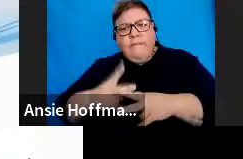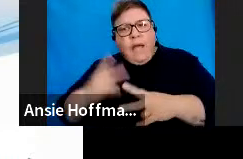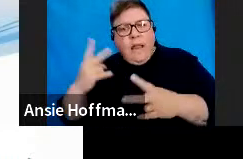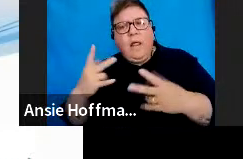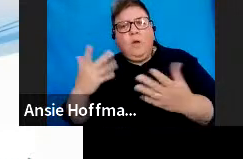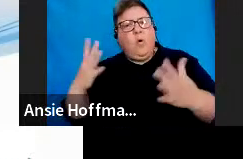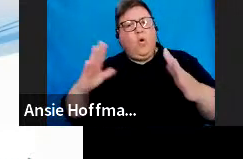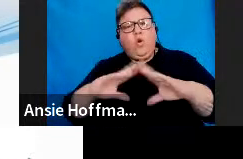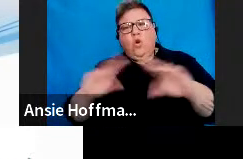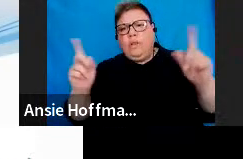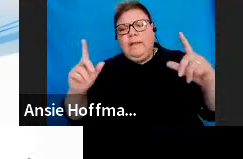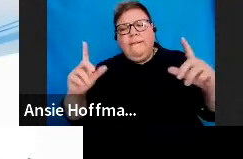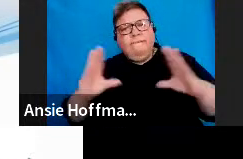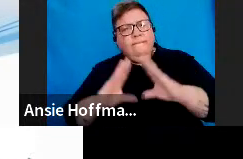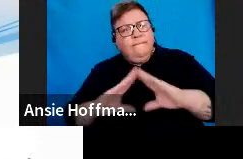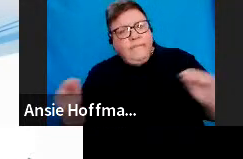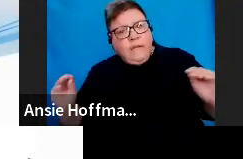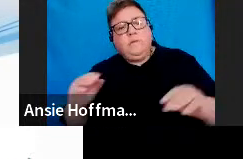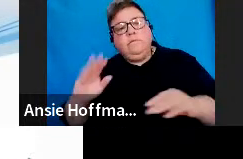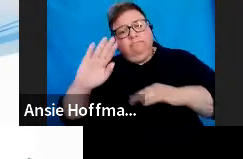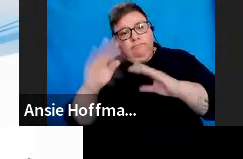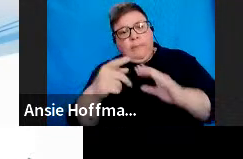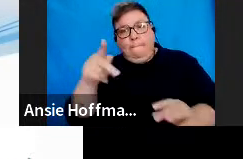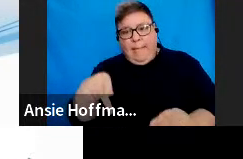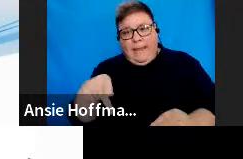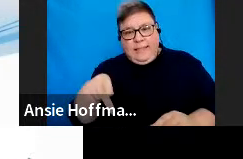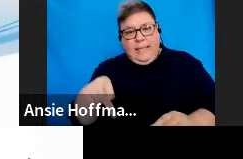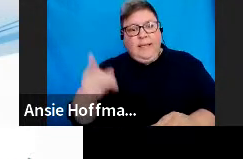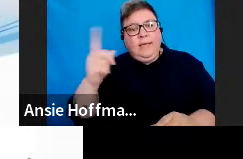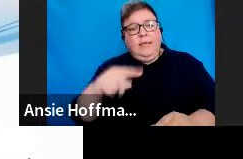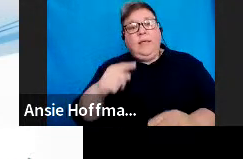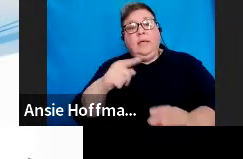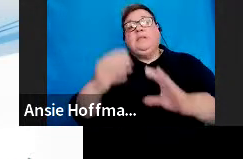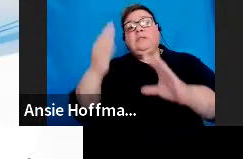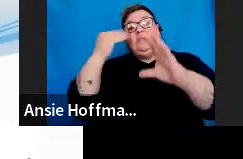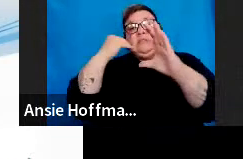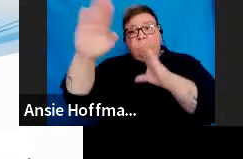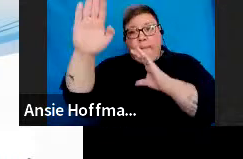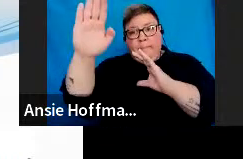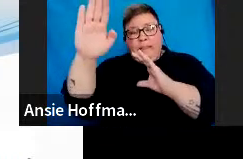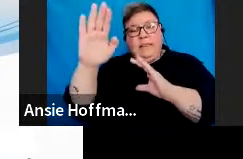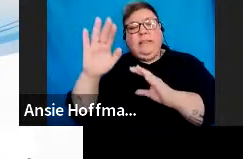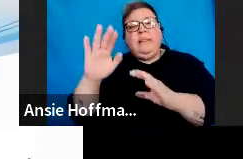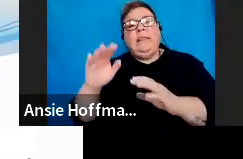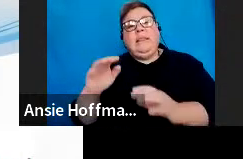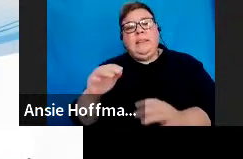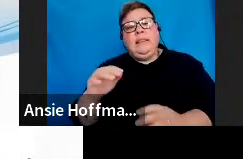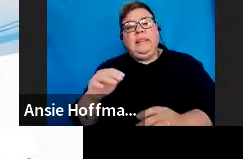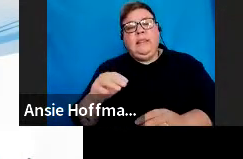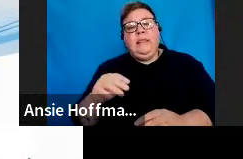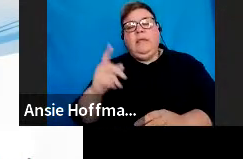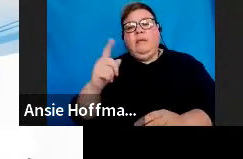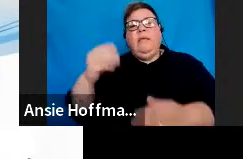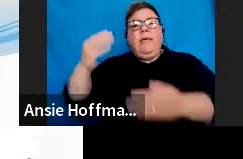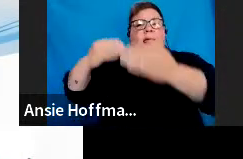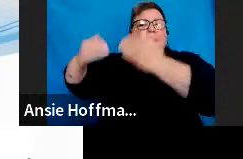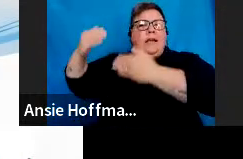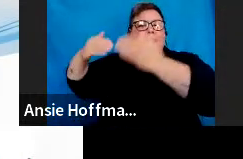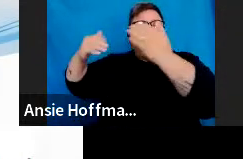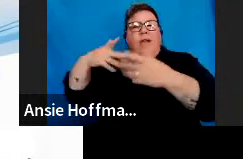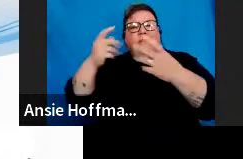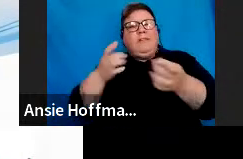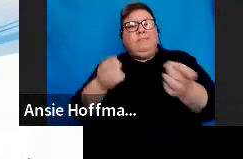They will be lying here. You've got your submitted tax directives and the history of all your tax